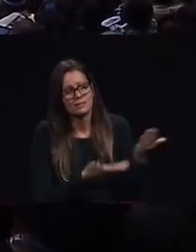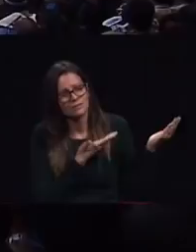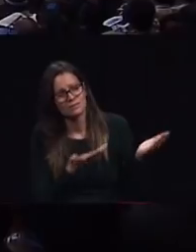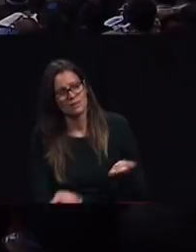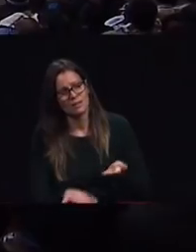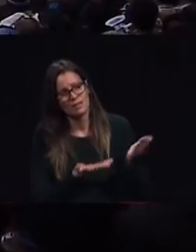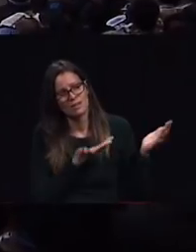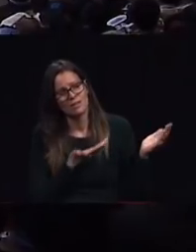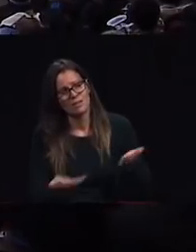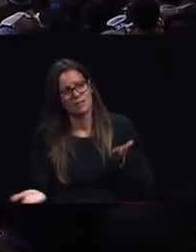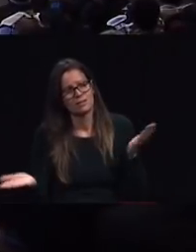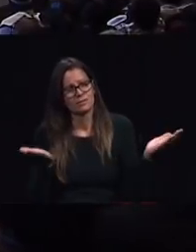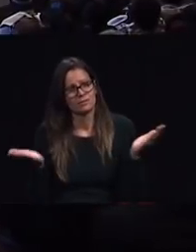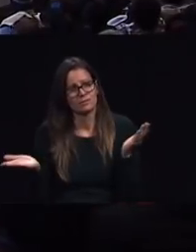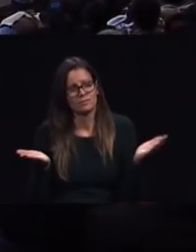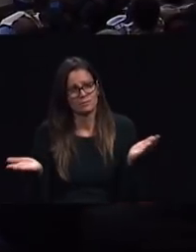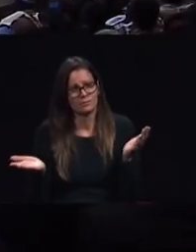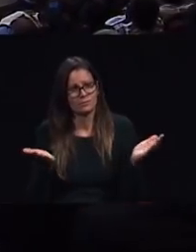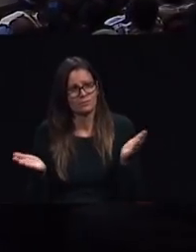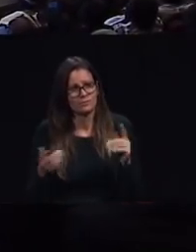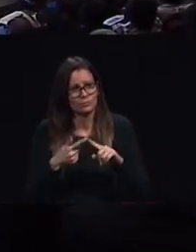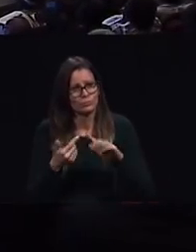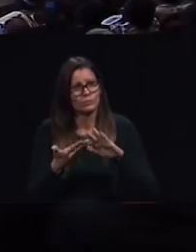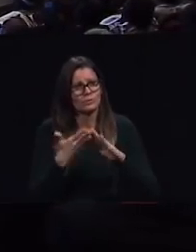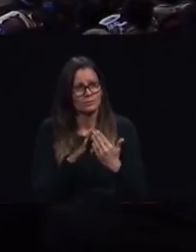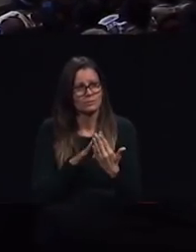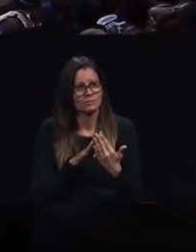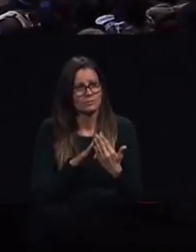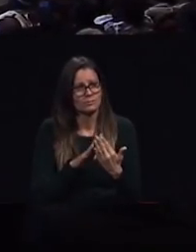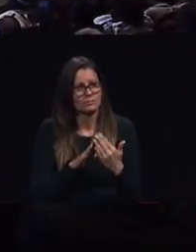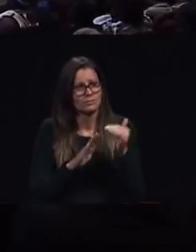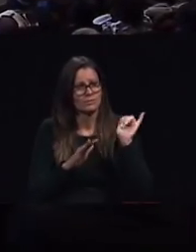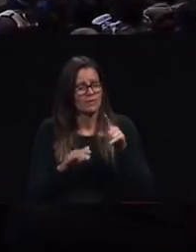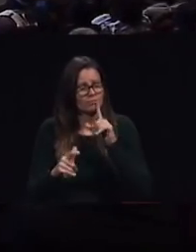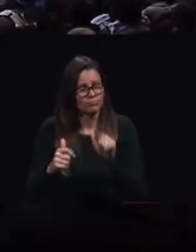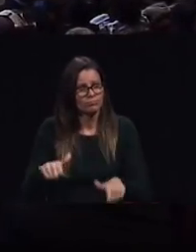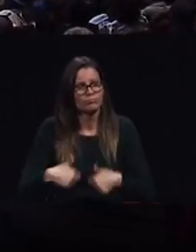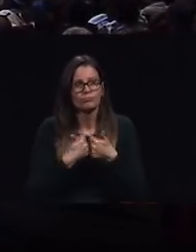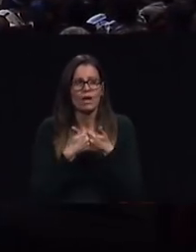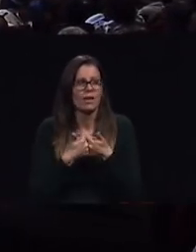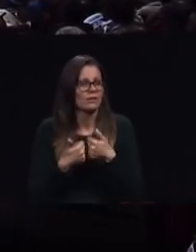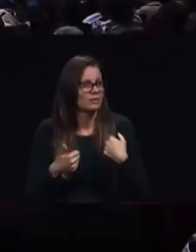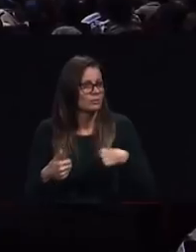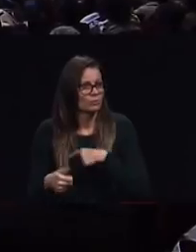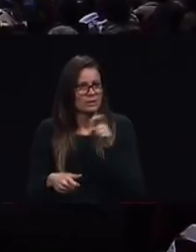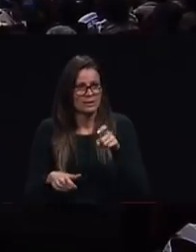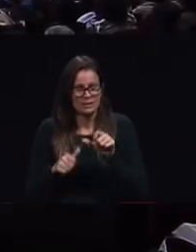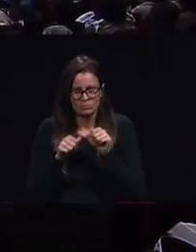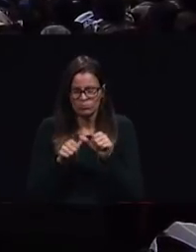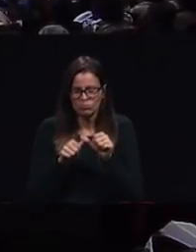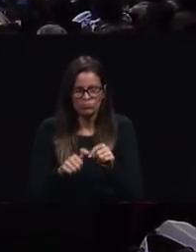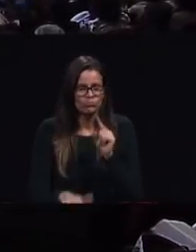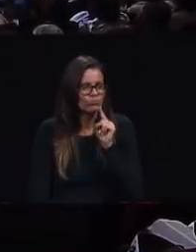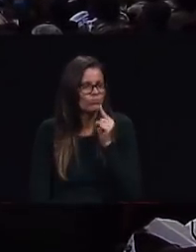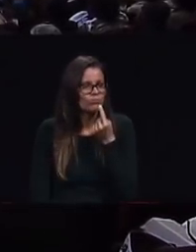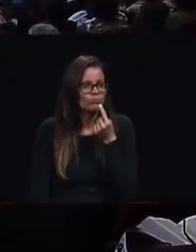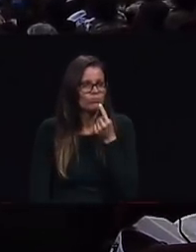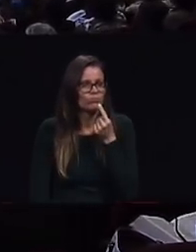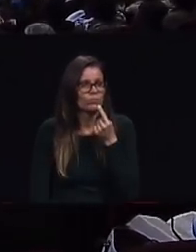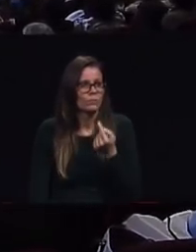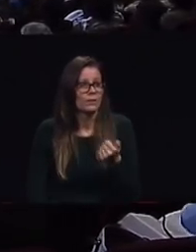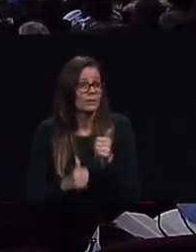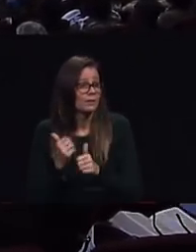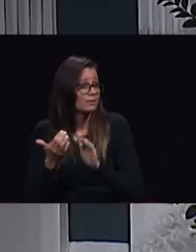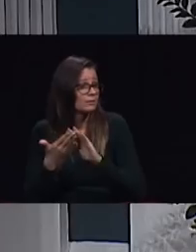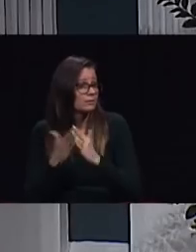seriously and submit it to God in prayer for the planning in every city in your division or around